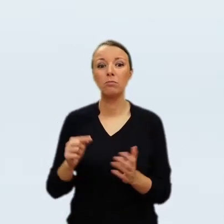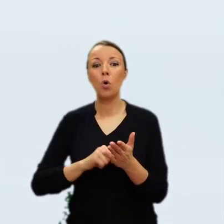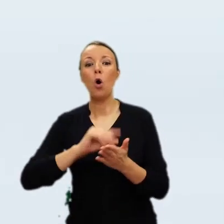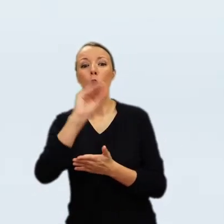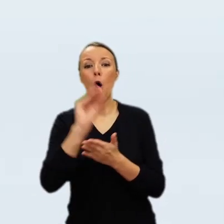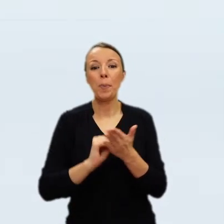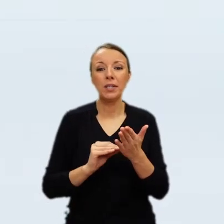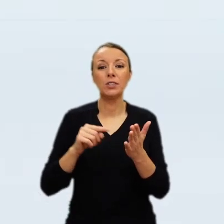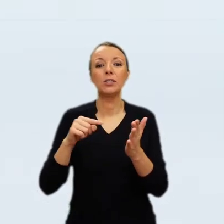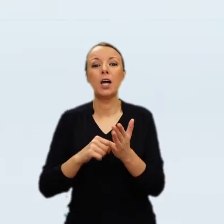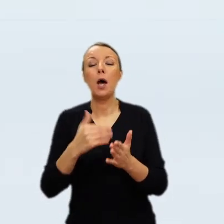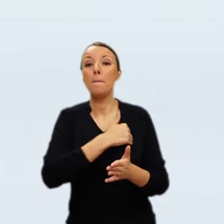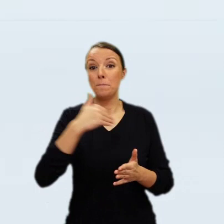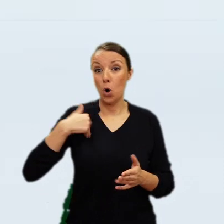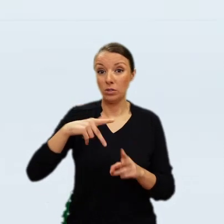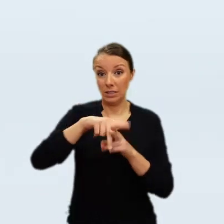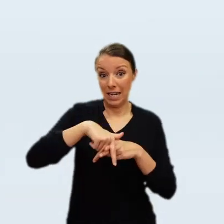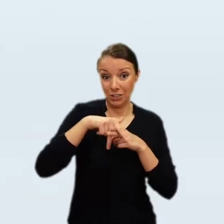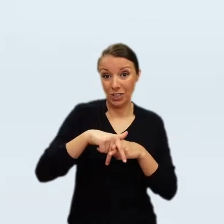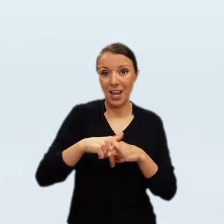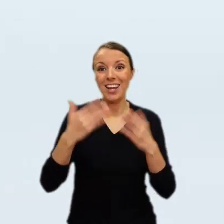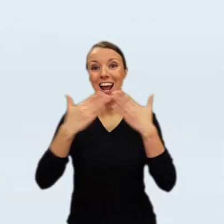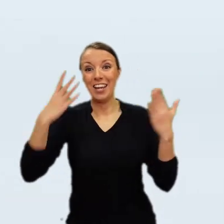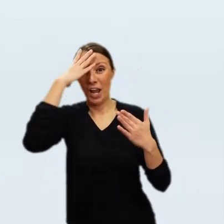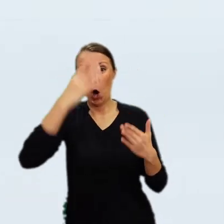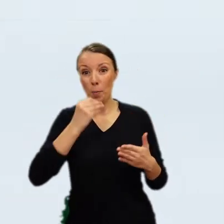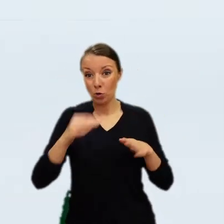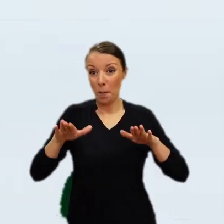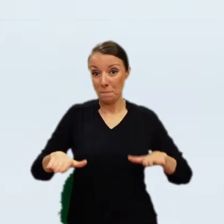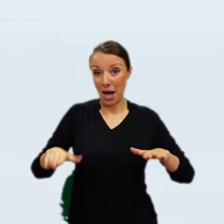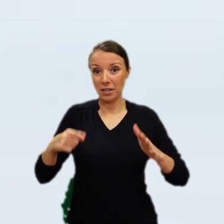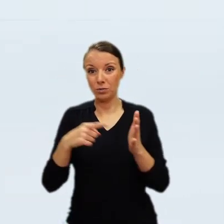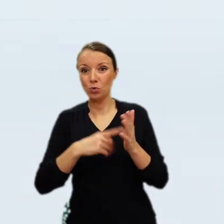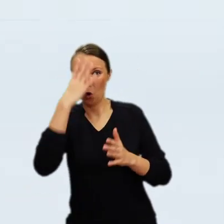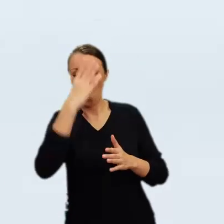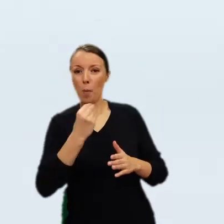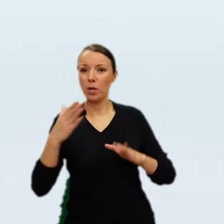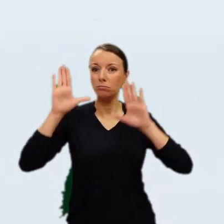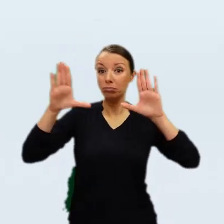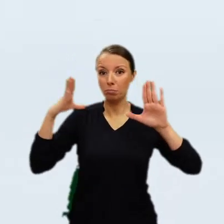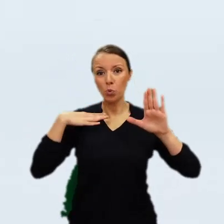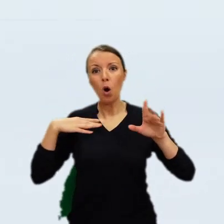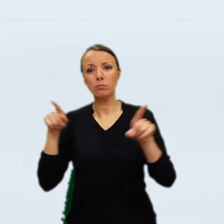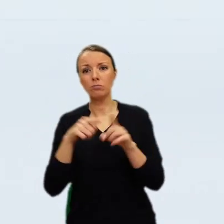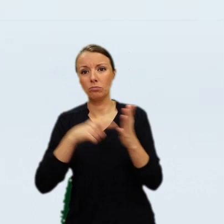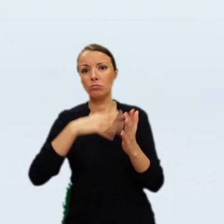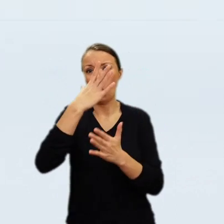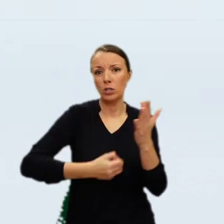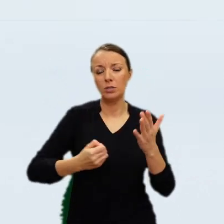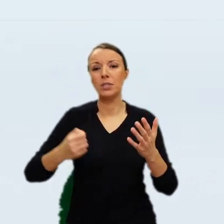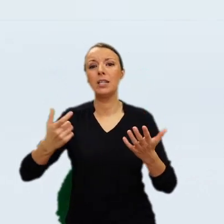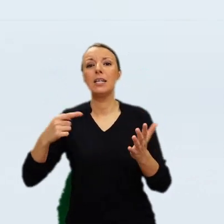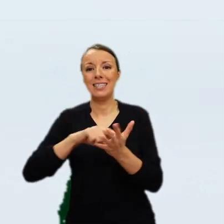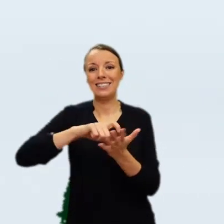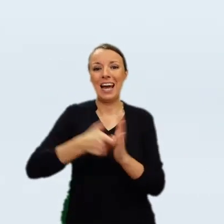Strojnowski, how I would love to buy that if I had the money, because in this beautiful and rich Wazienki, everything is for sale.